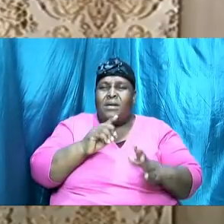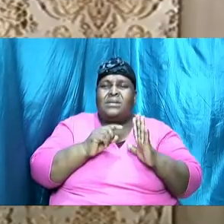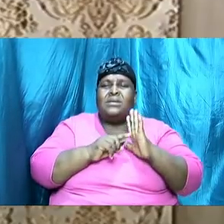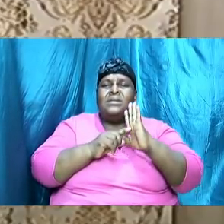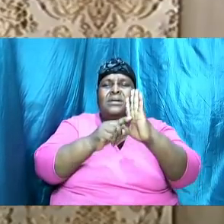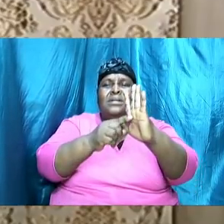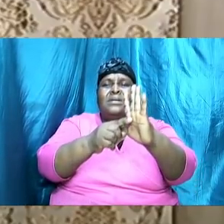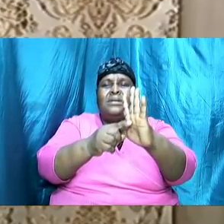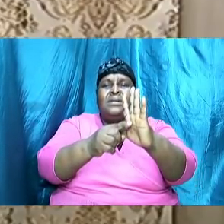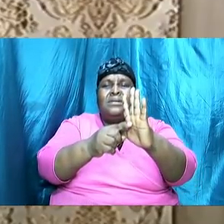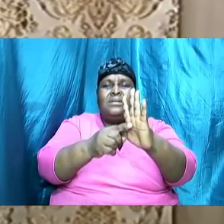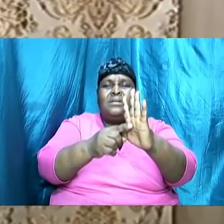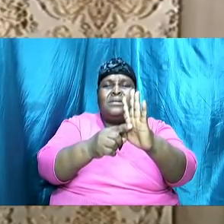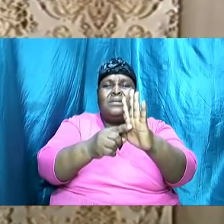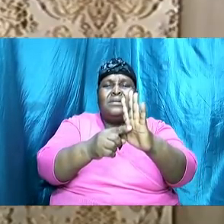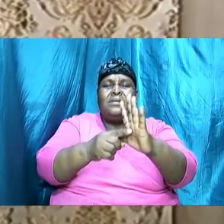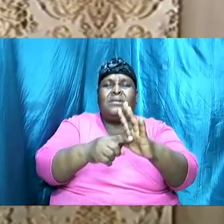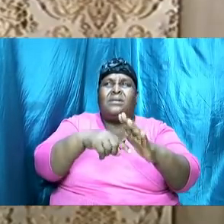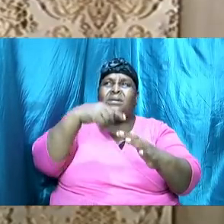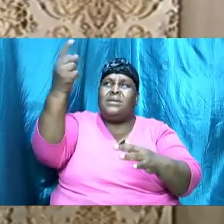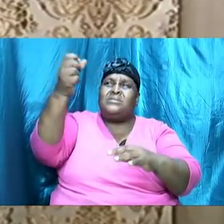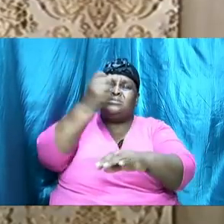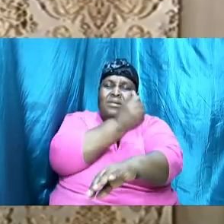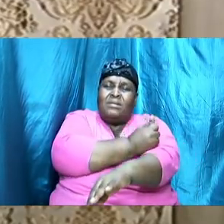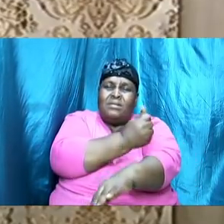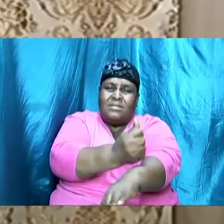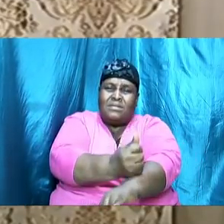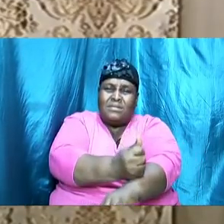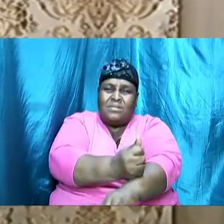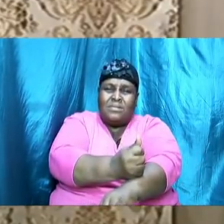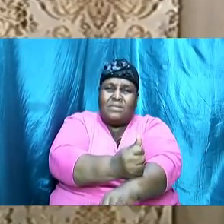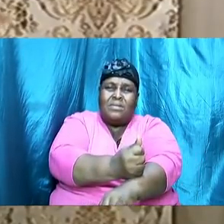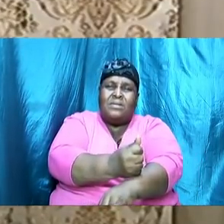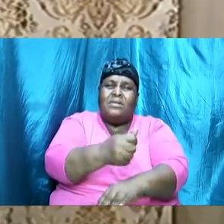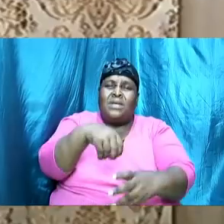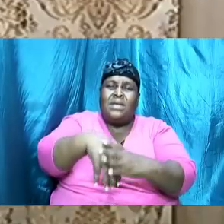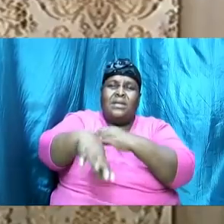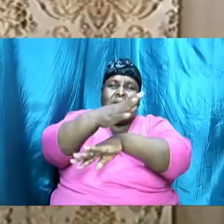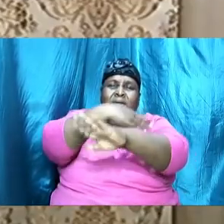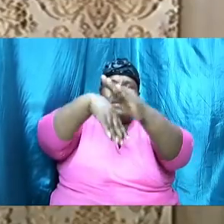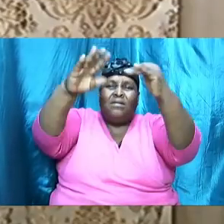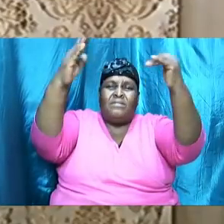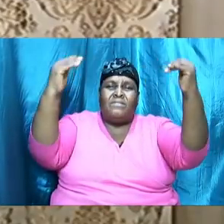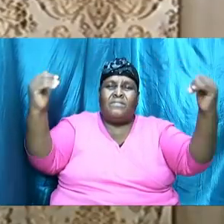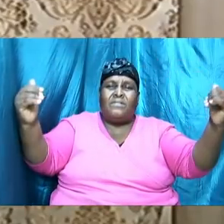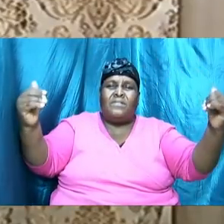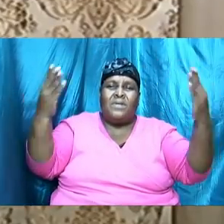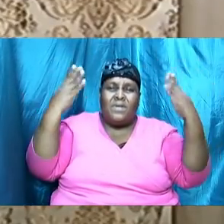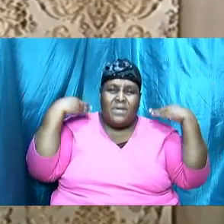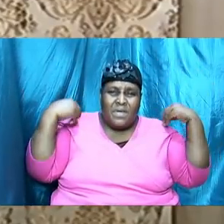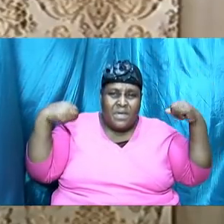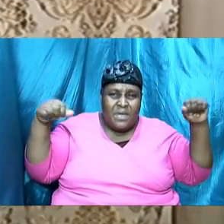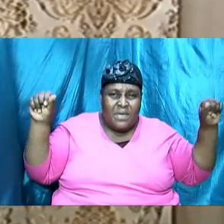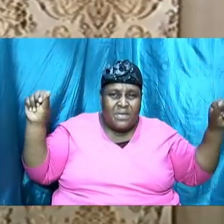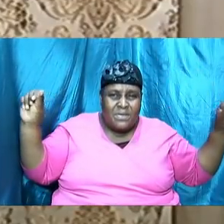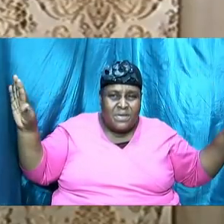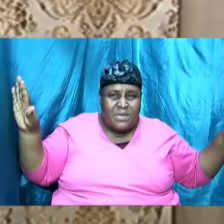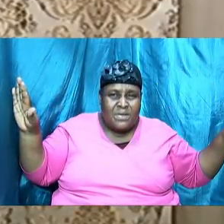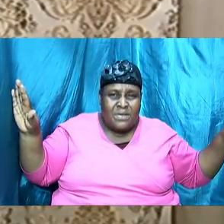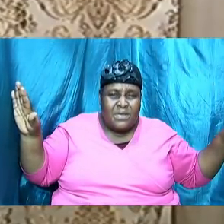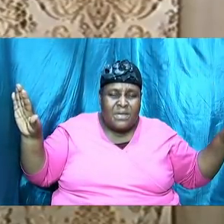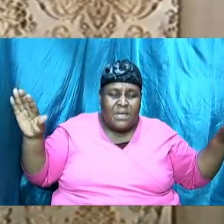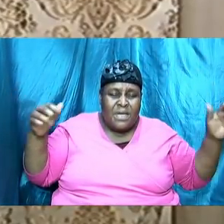and shows his authority in the heavenlies angels have different